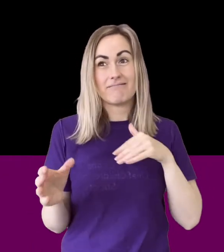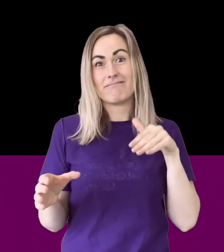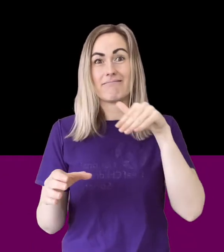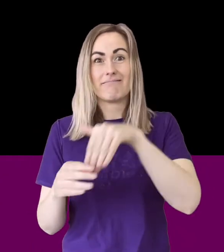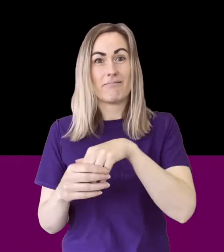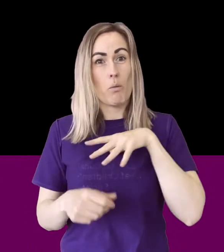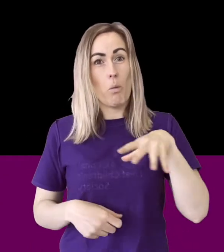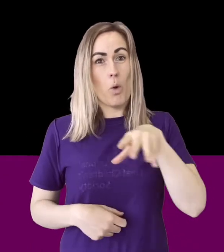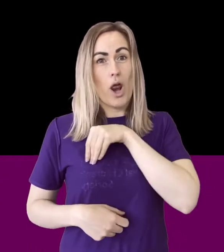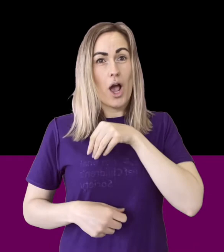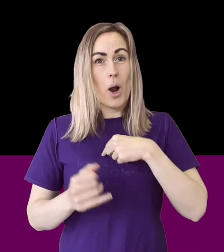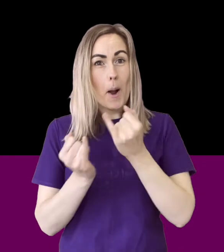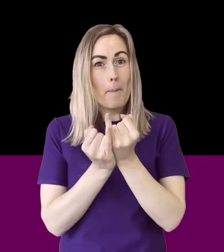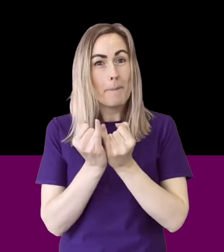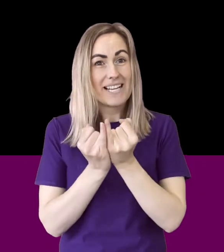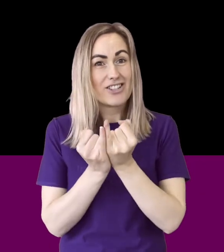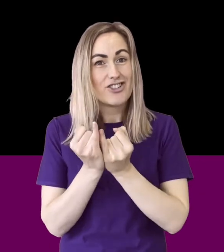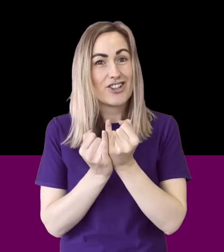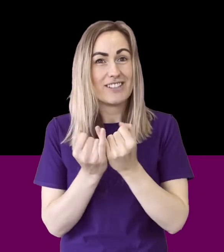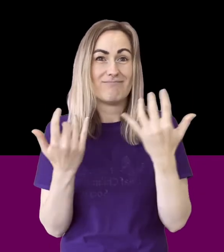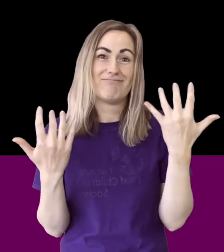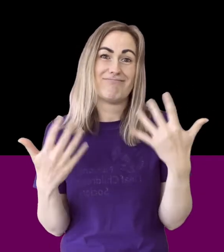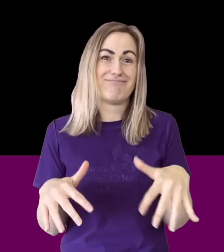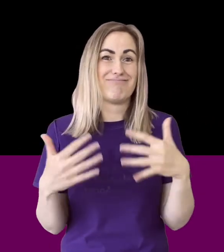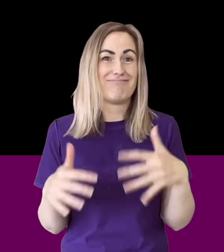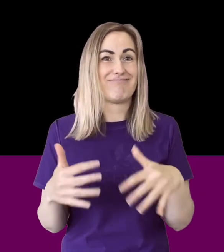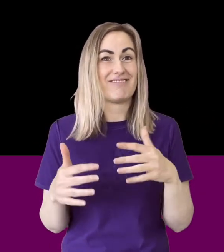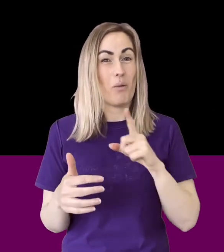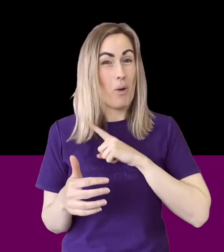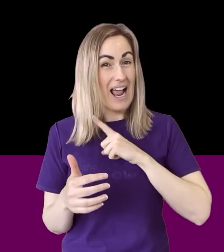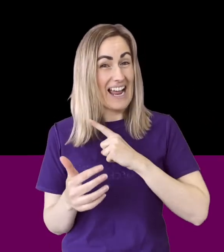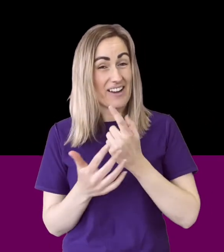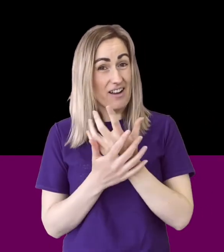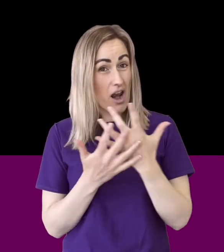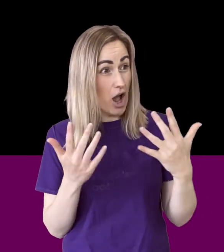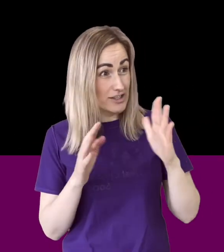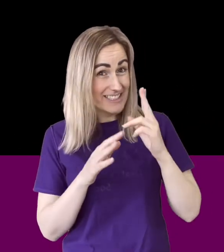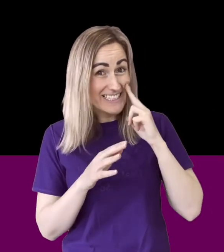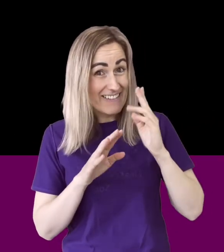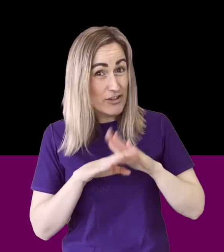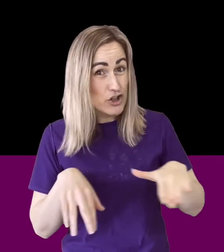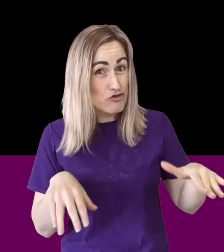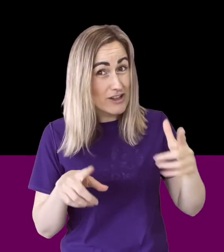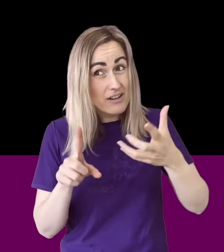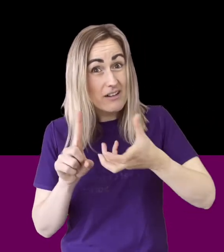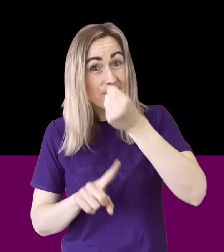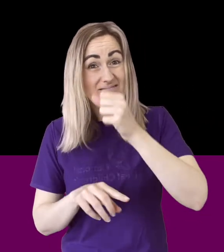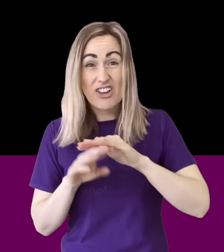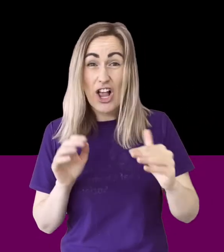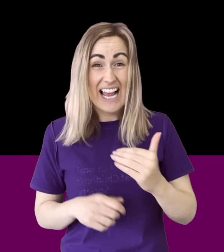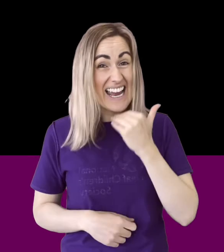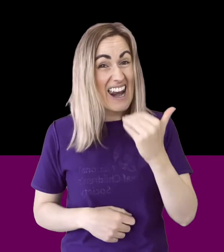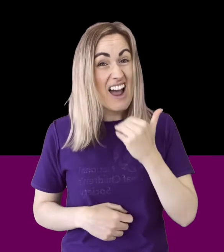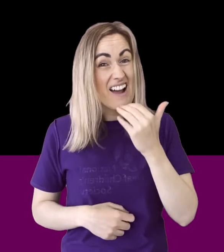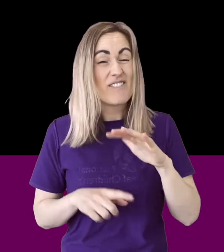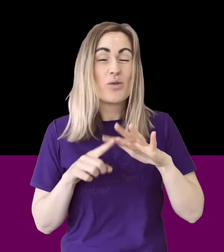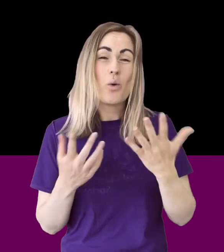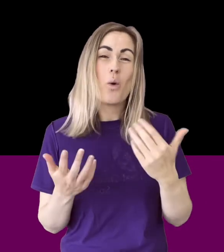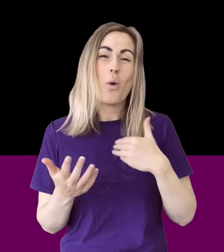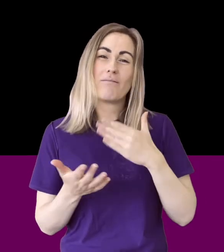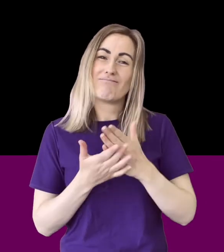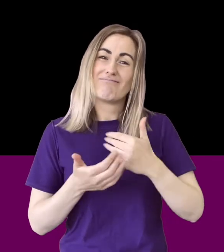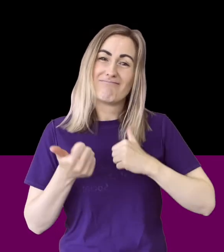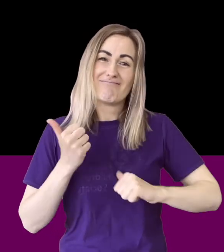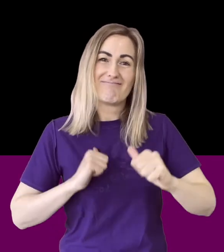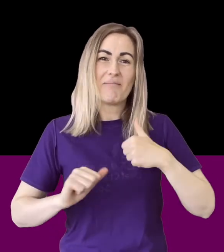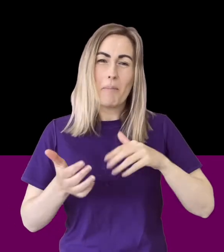actually even have entered the competition and won it all because it's not something that a lot of deaf children get to